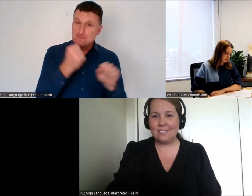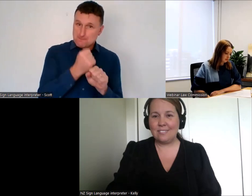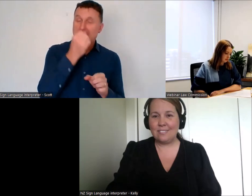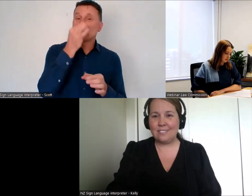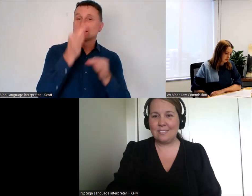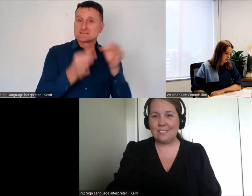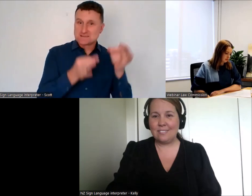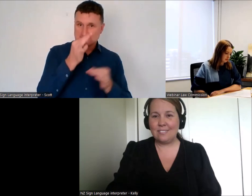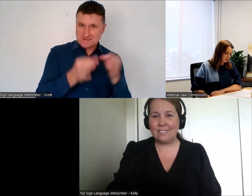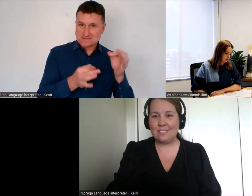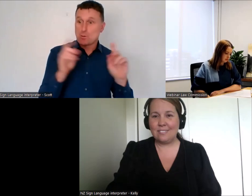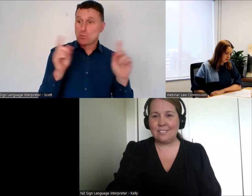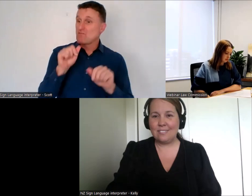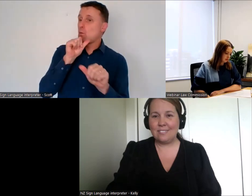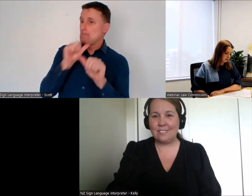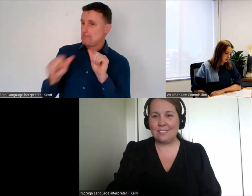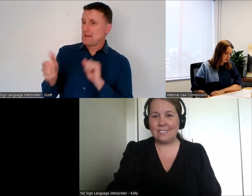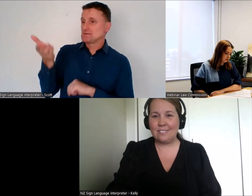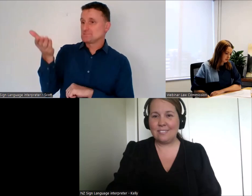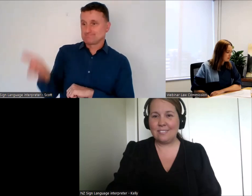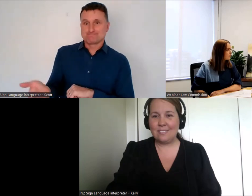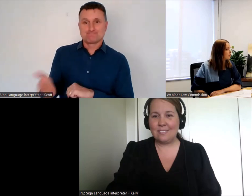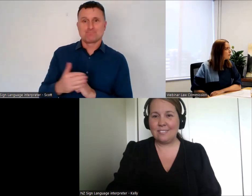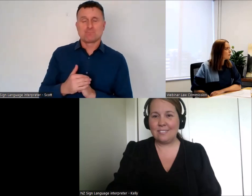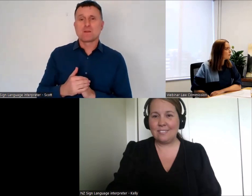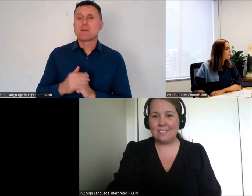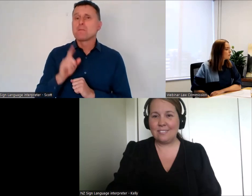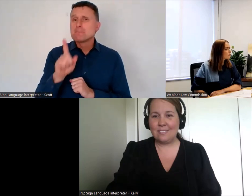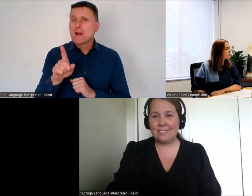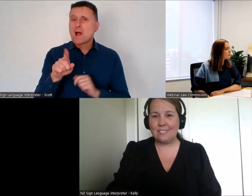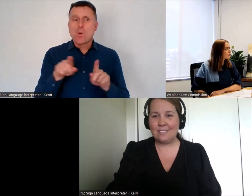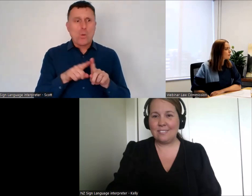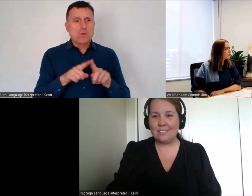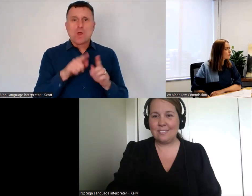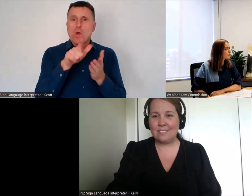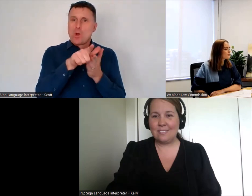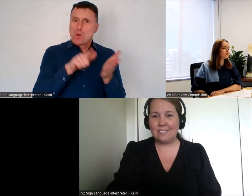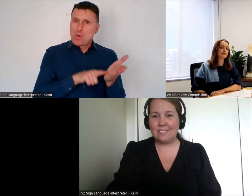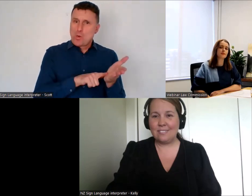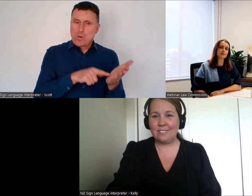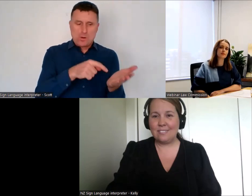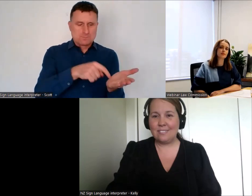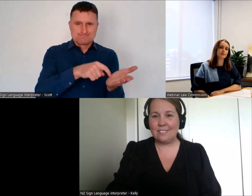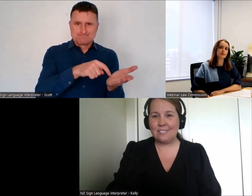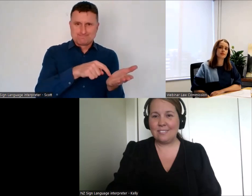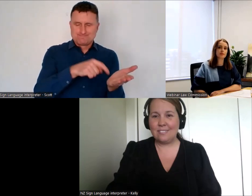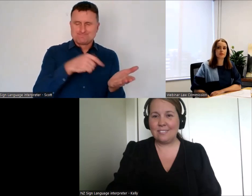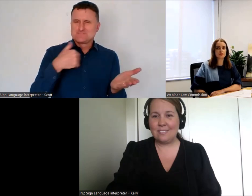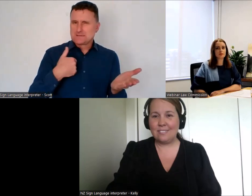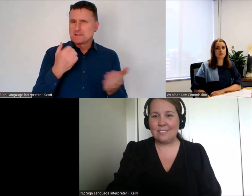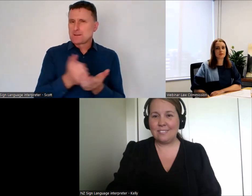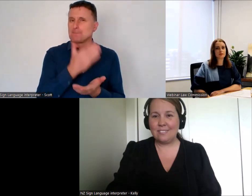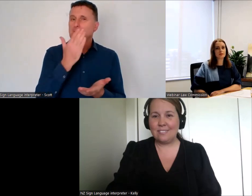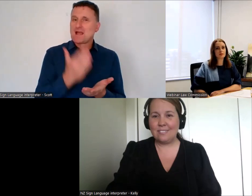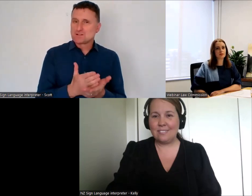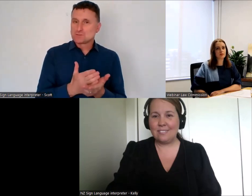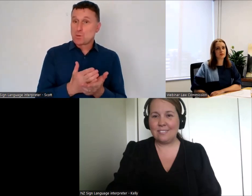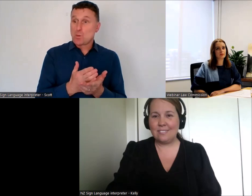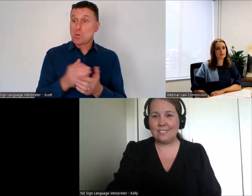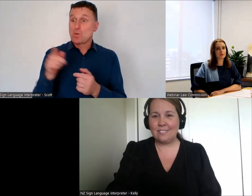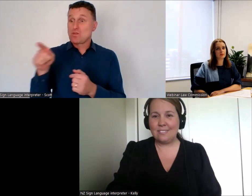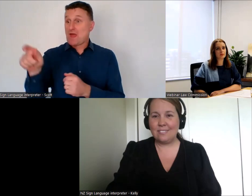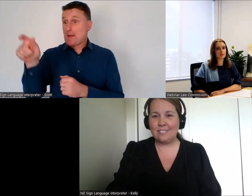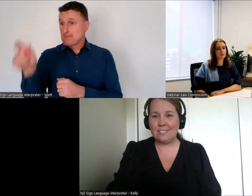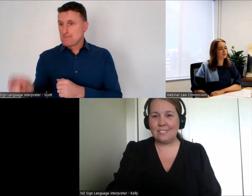power of attorney. On the other hand, the law needs to make sure that the person who was appointed the attorney